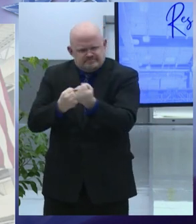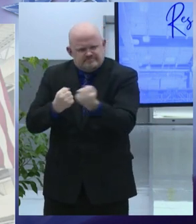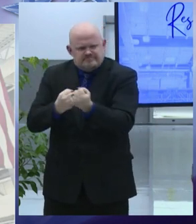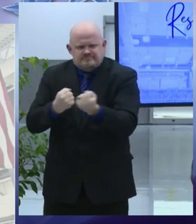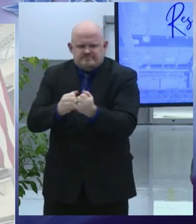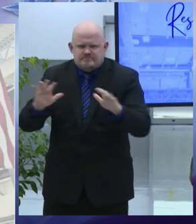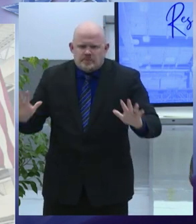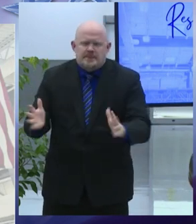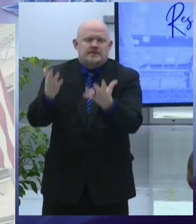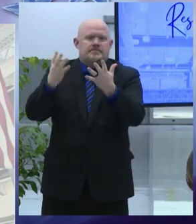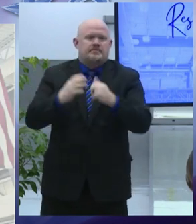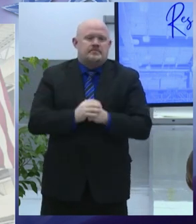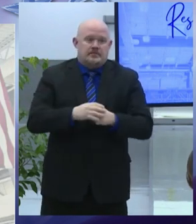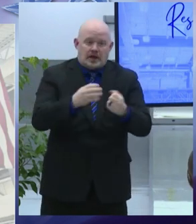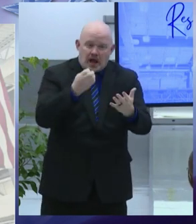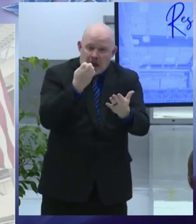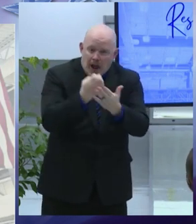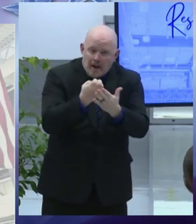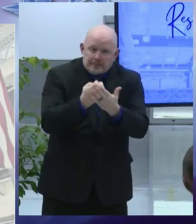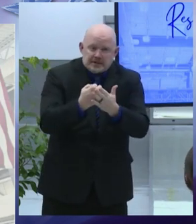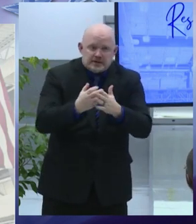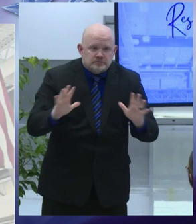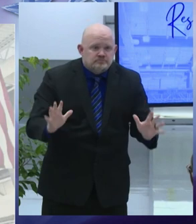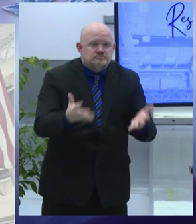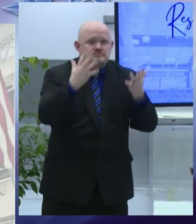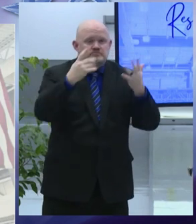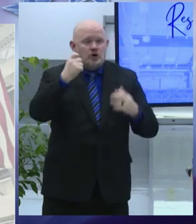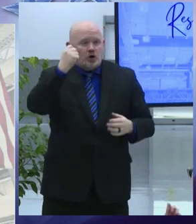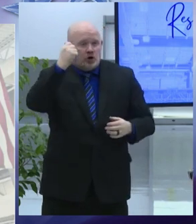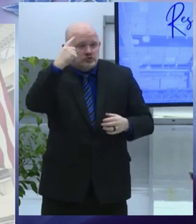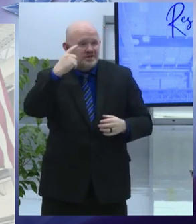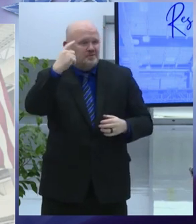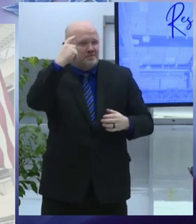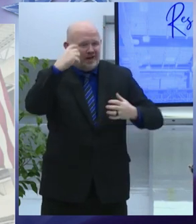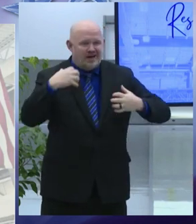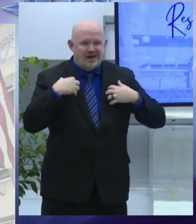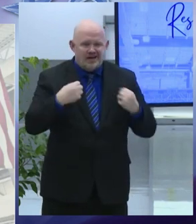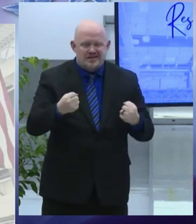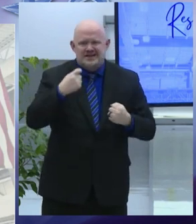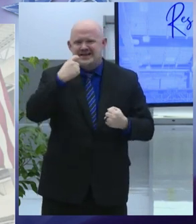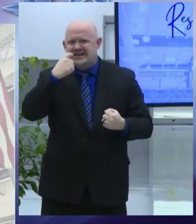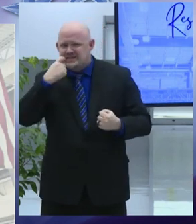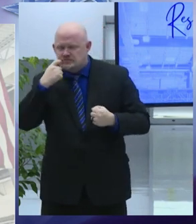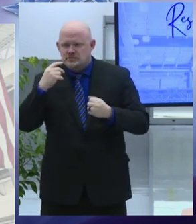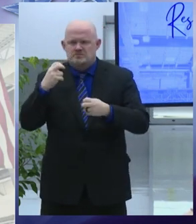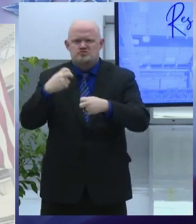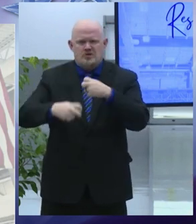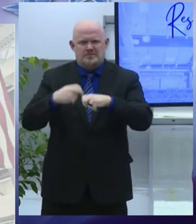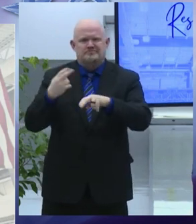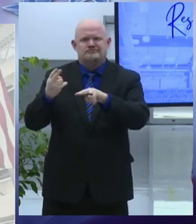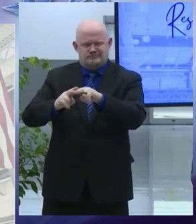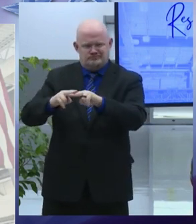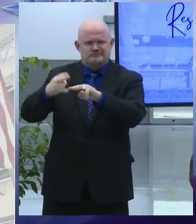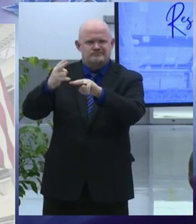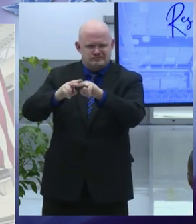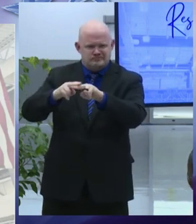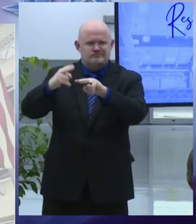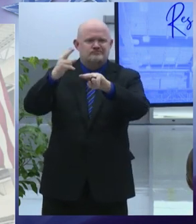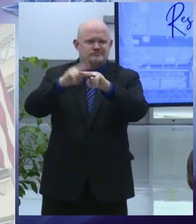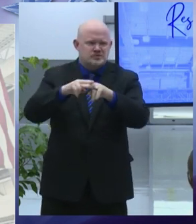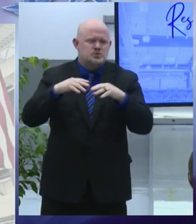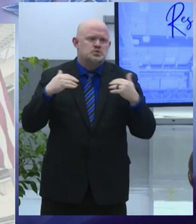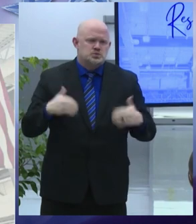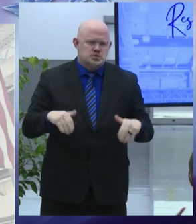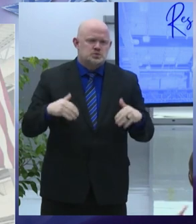crime addiction and mental health struggles are rising our work is not done until the warm rays of opportunity and well-being shine equally across